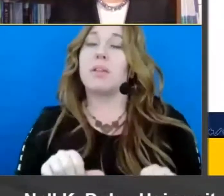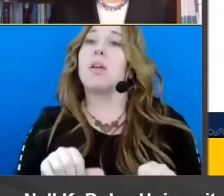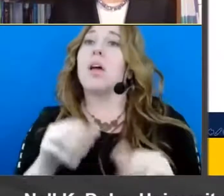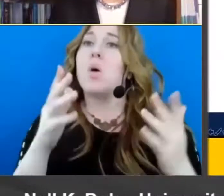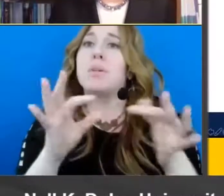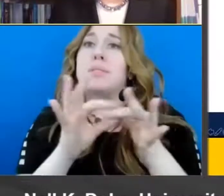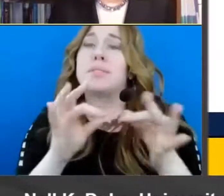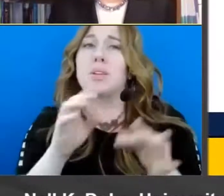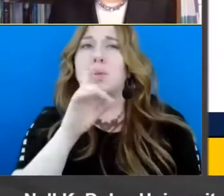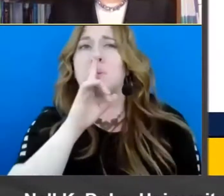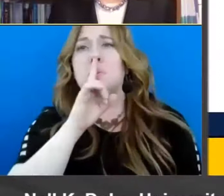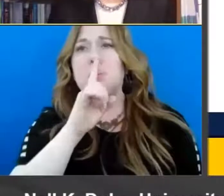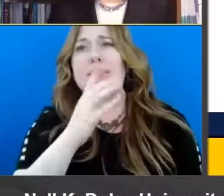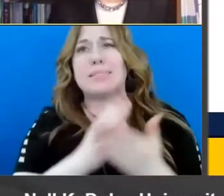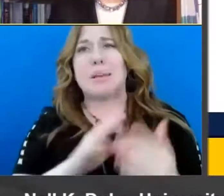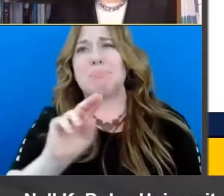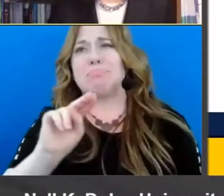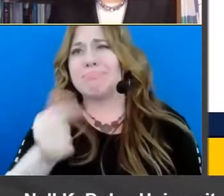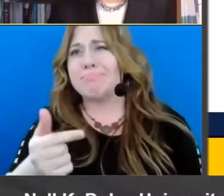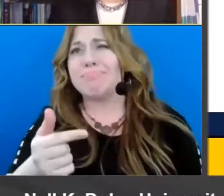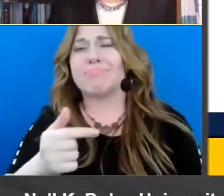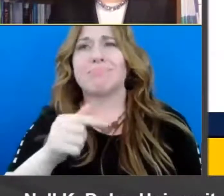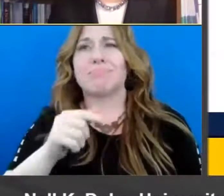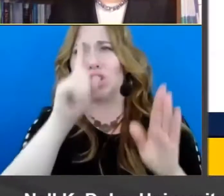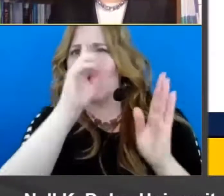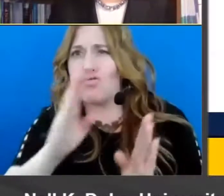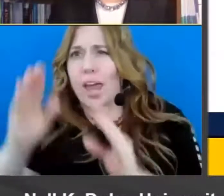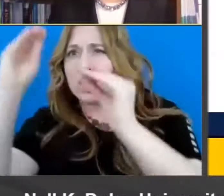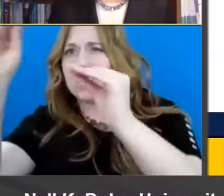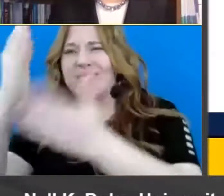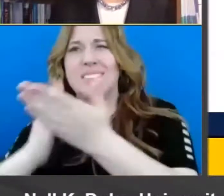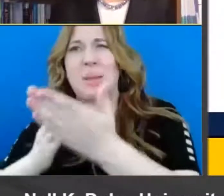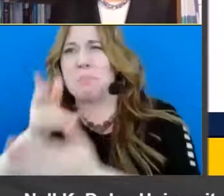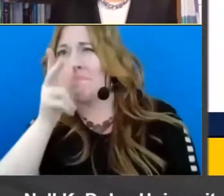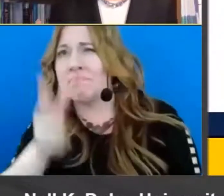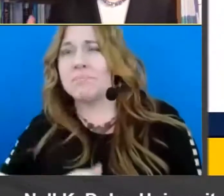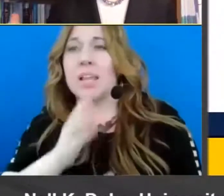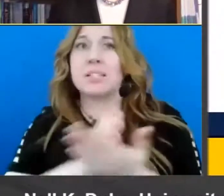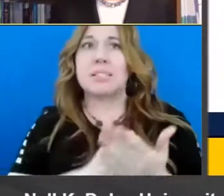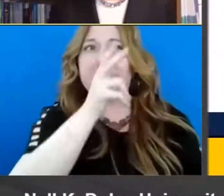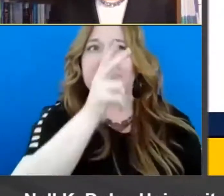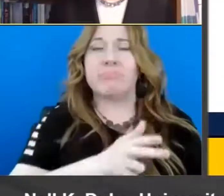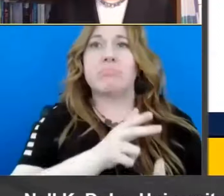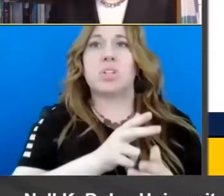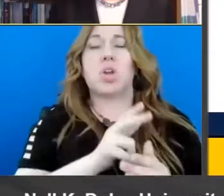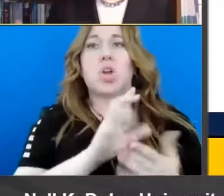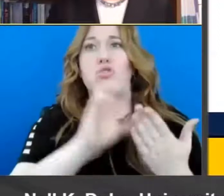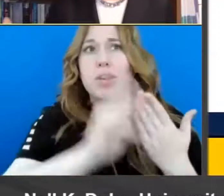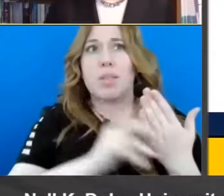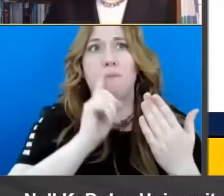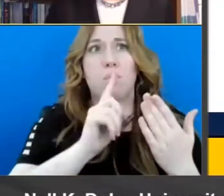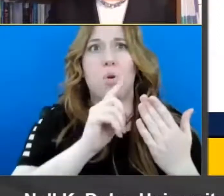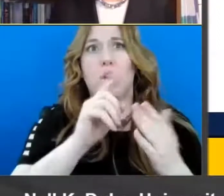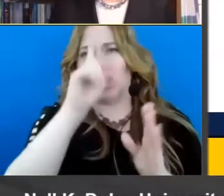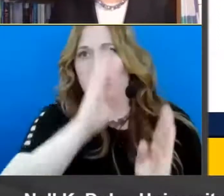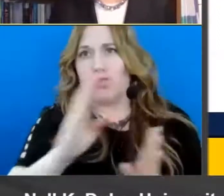bad strategy instruction out there and also some really bad or poor curricularization of strategy instruction where you know someone